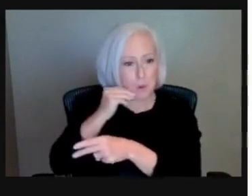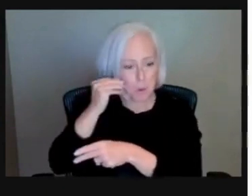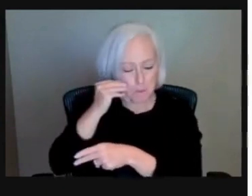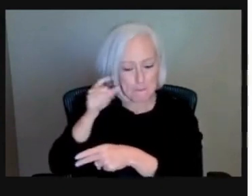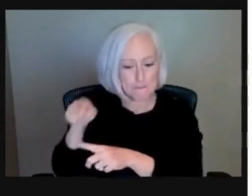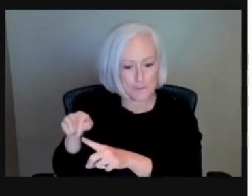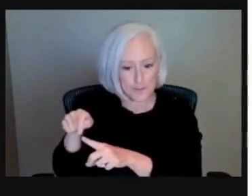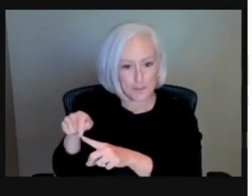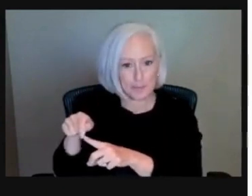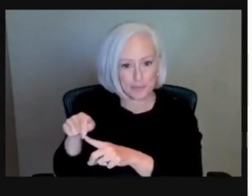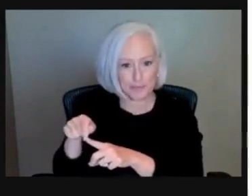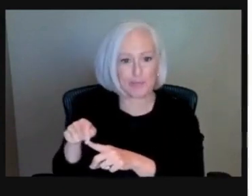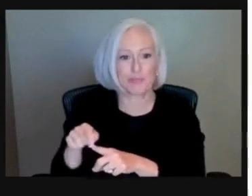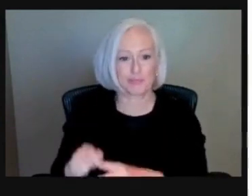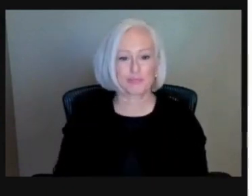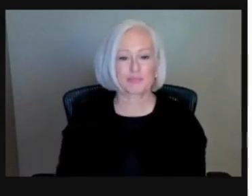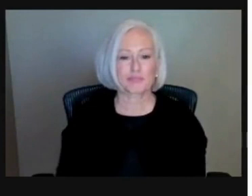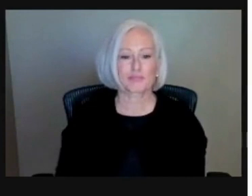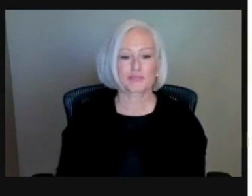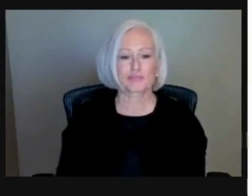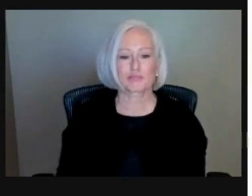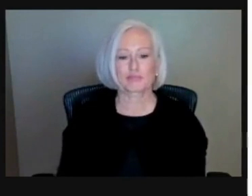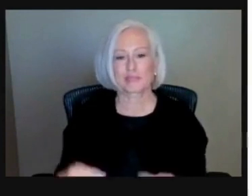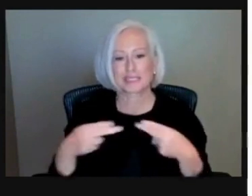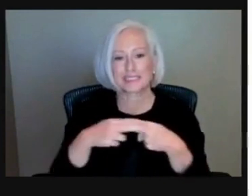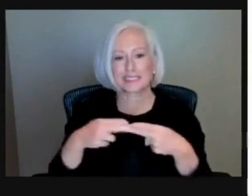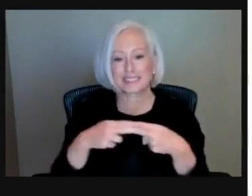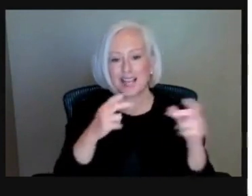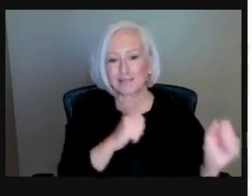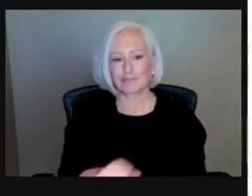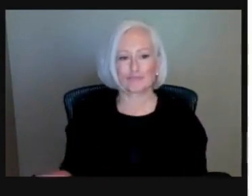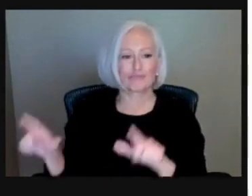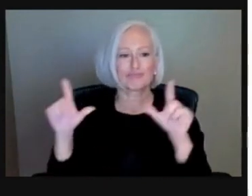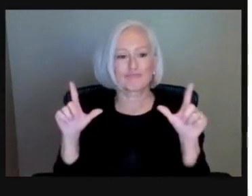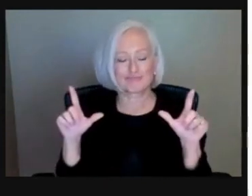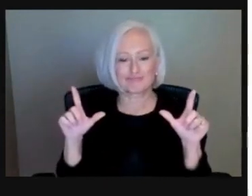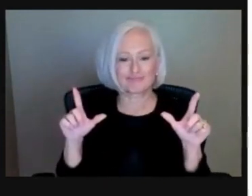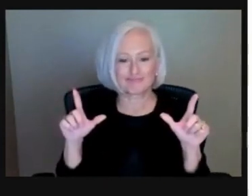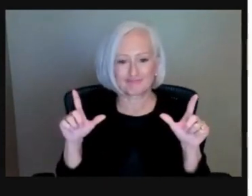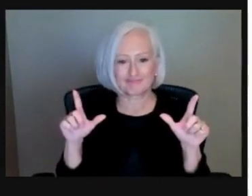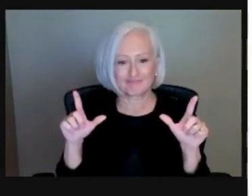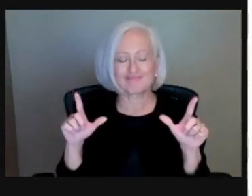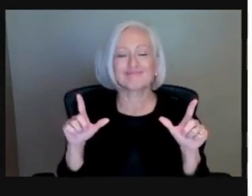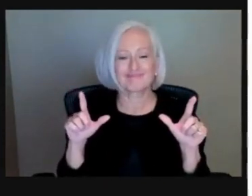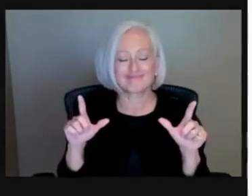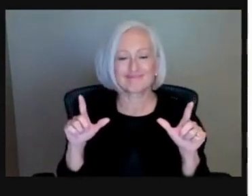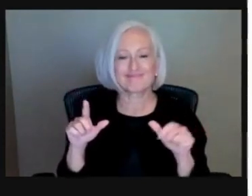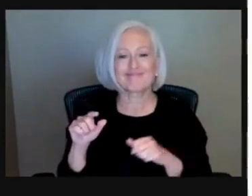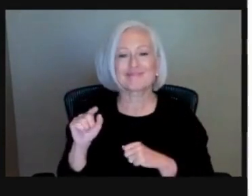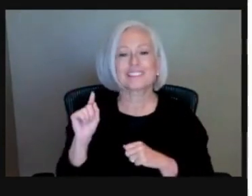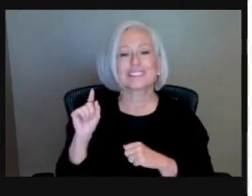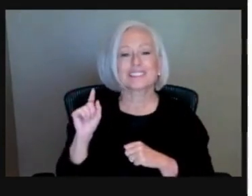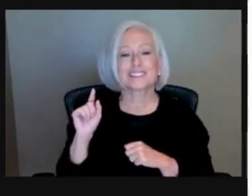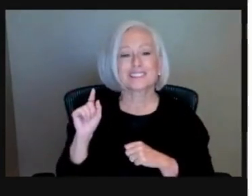you can go to the next slide there. yep. Yep. There we go. So on the next slide here,